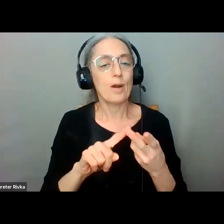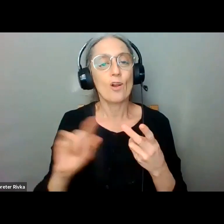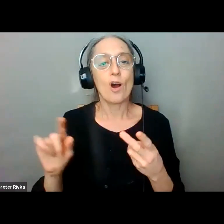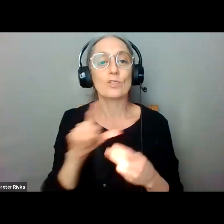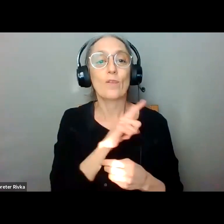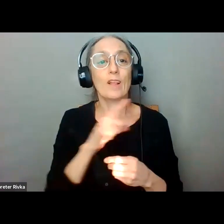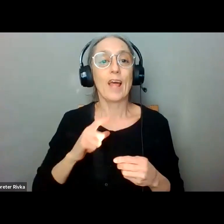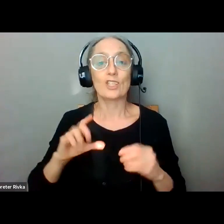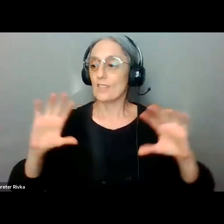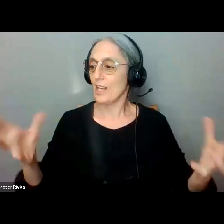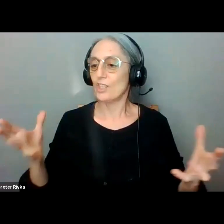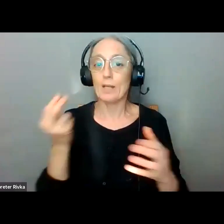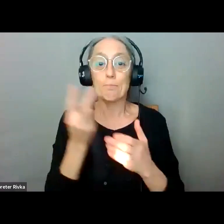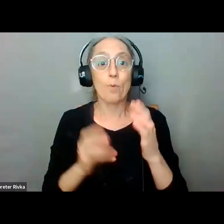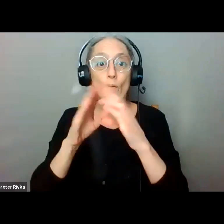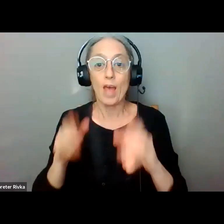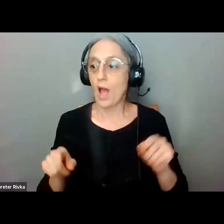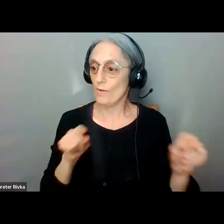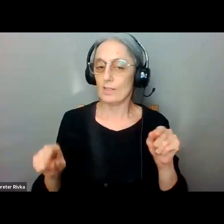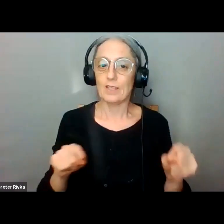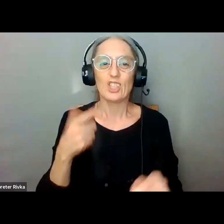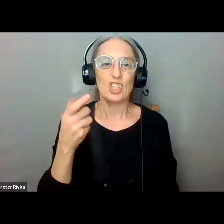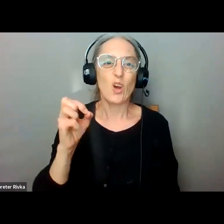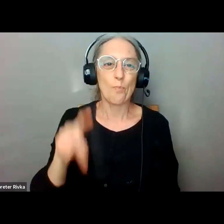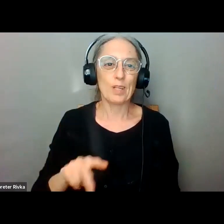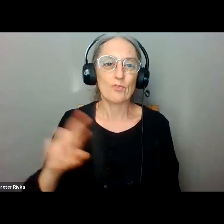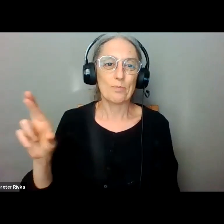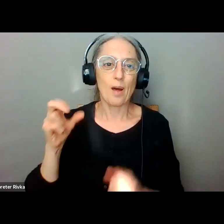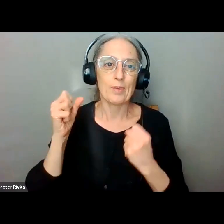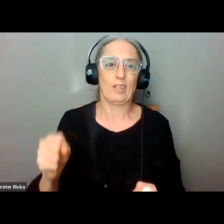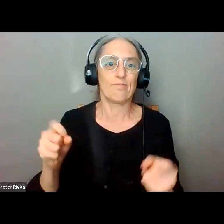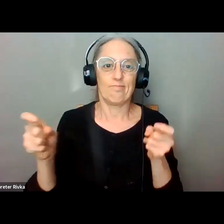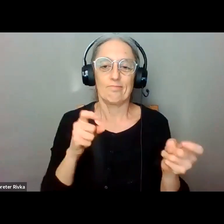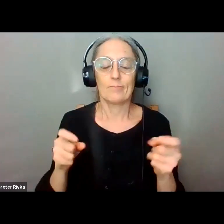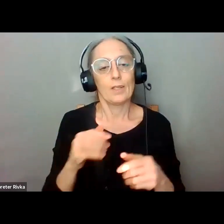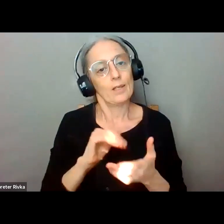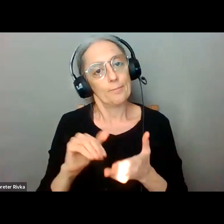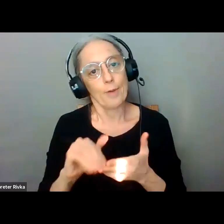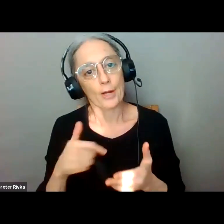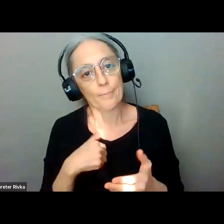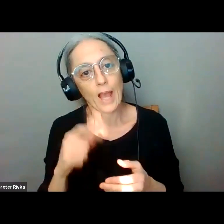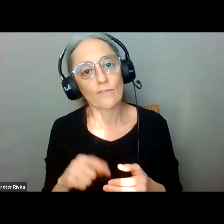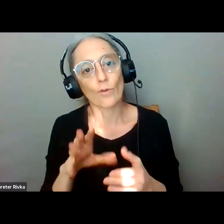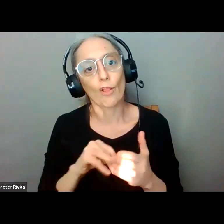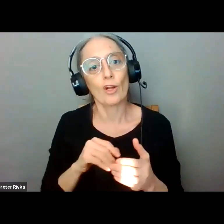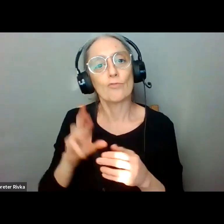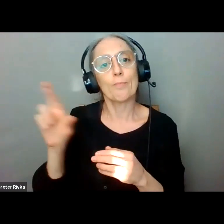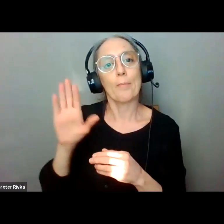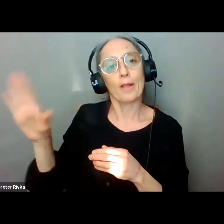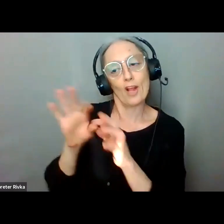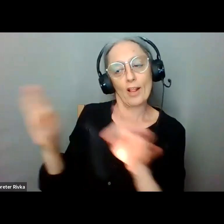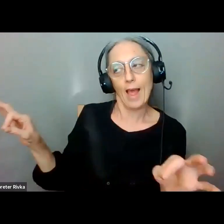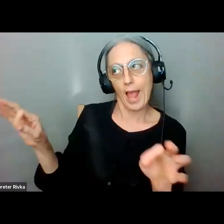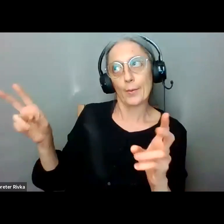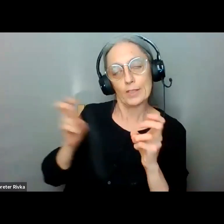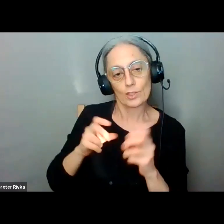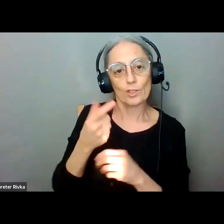both houses um you'll pardon me but we all we all have to kind of learn how to speak republican i guess so what we had what we